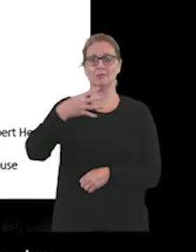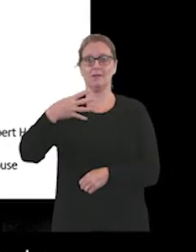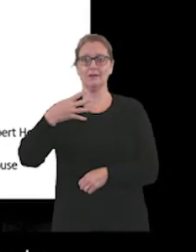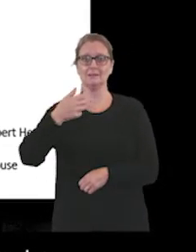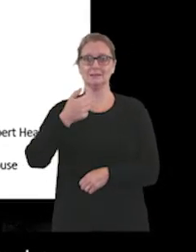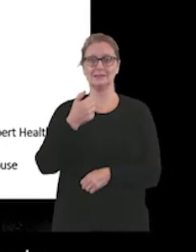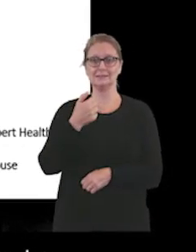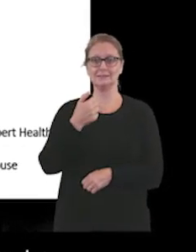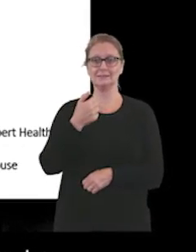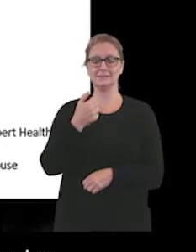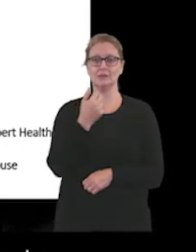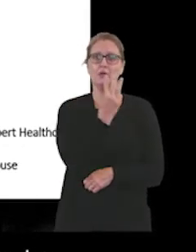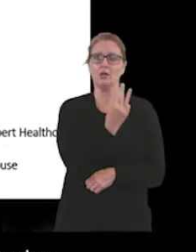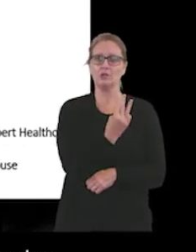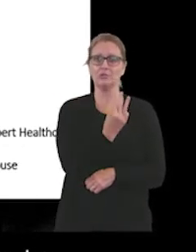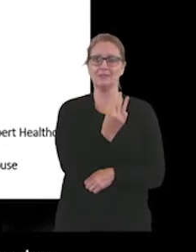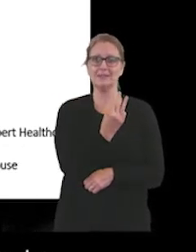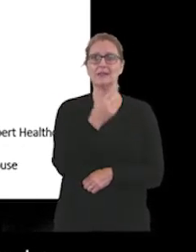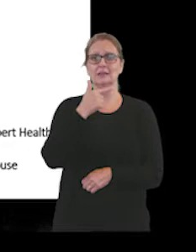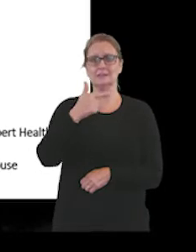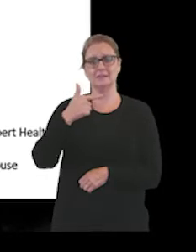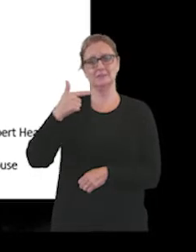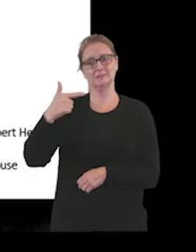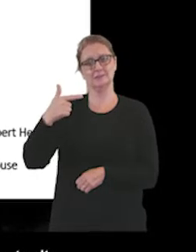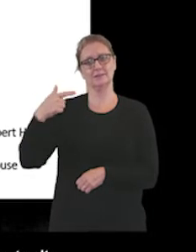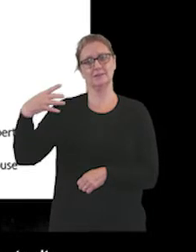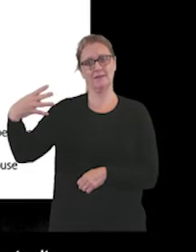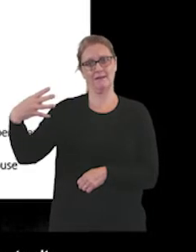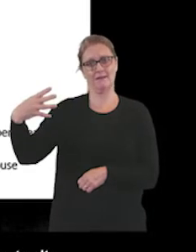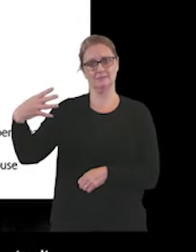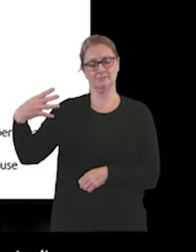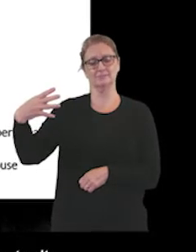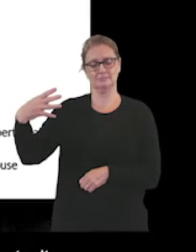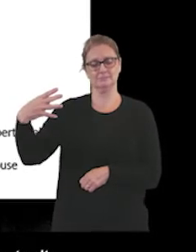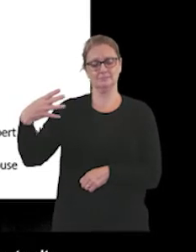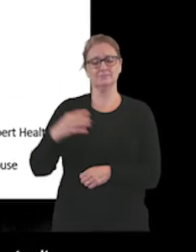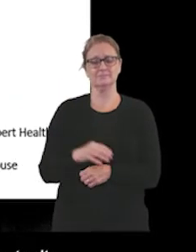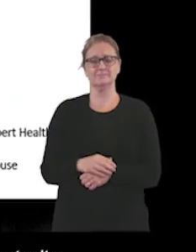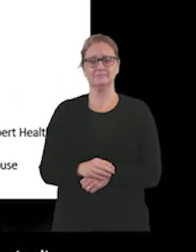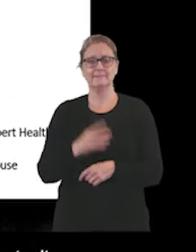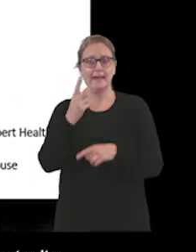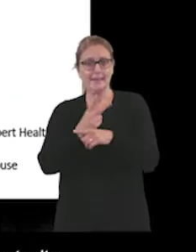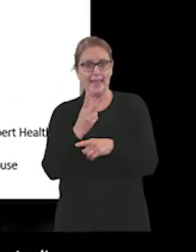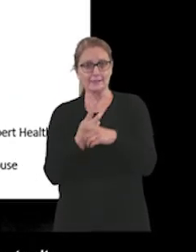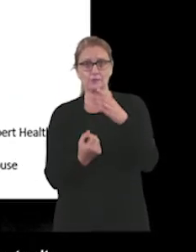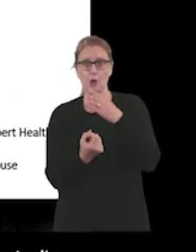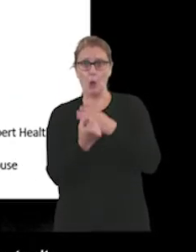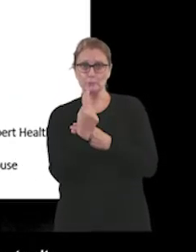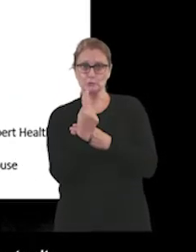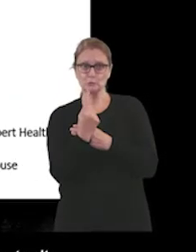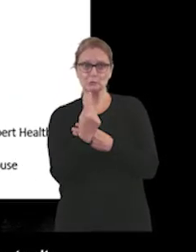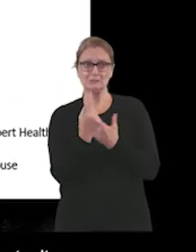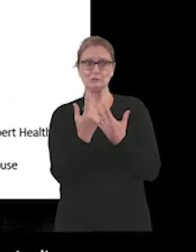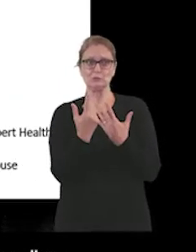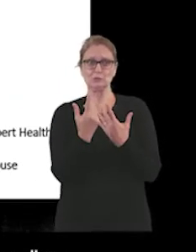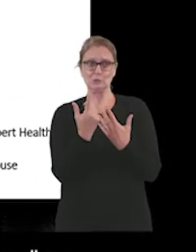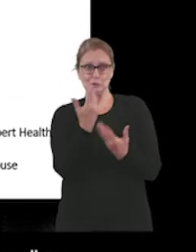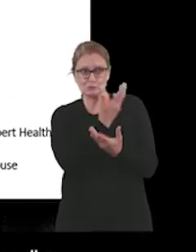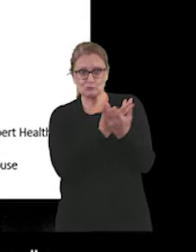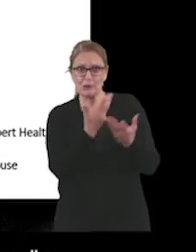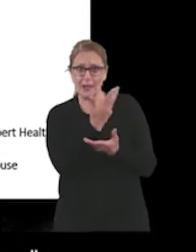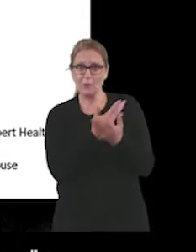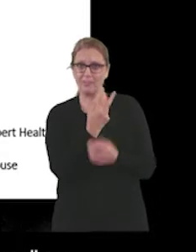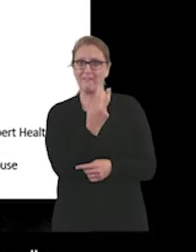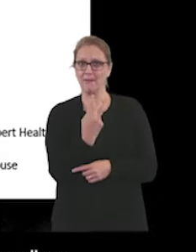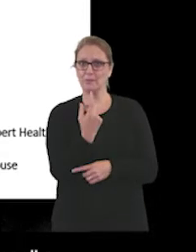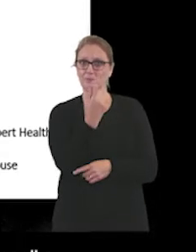3779. And I had, again, the opportunity to chat with a couple of people that were